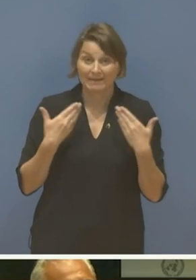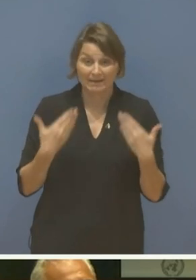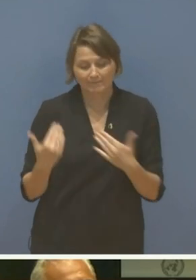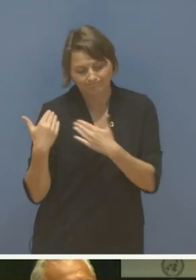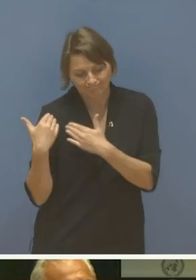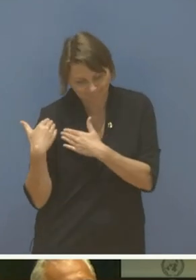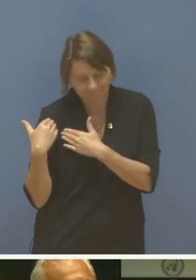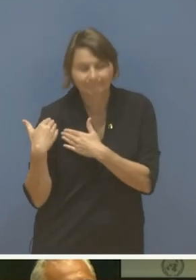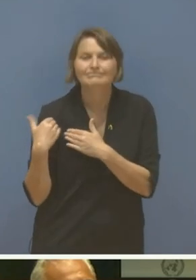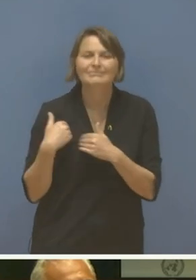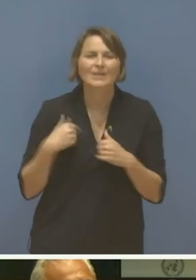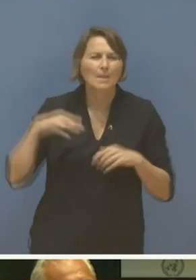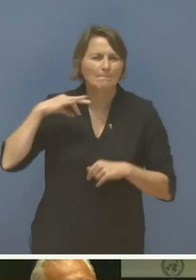government.